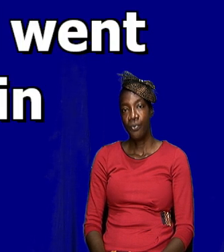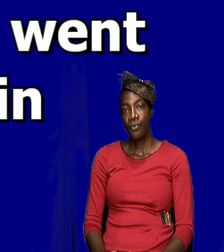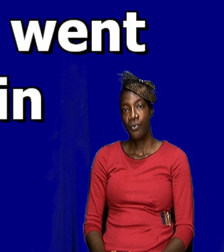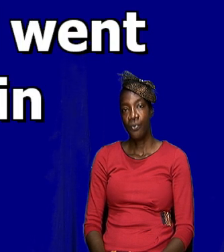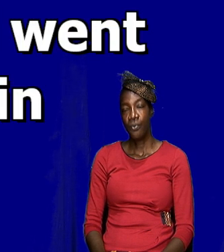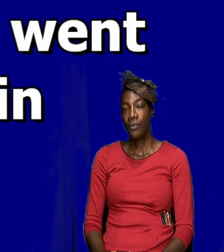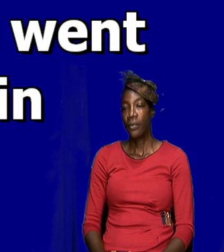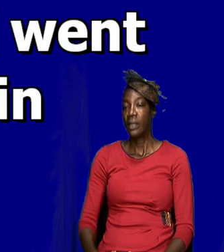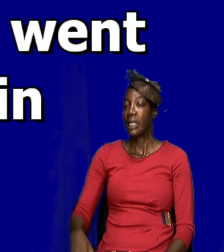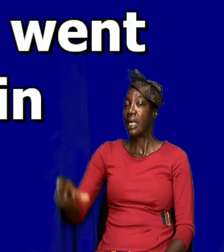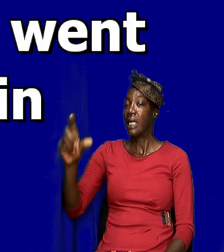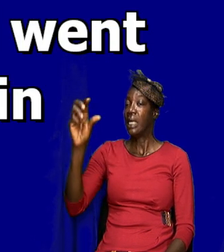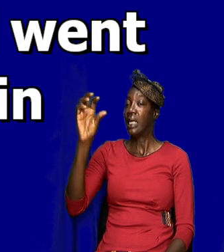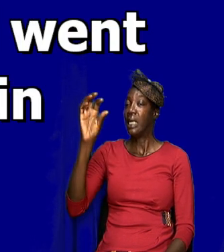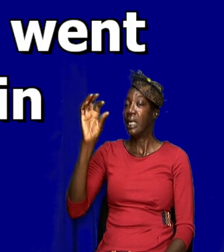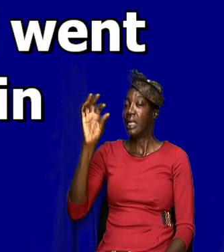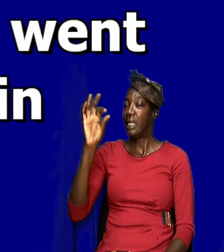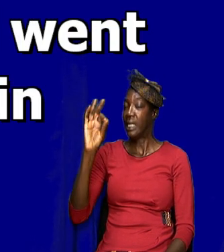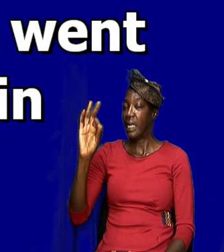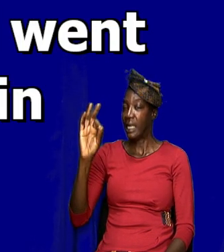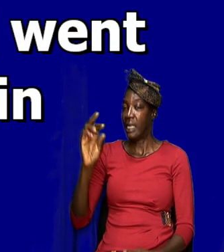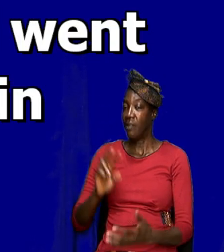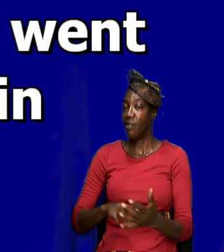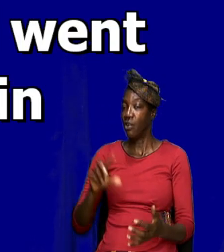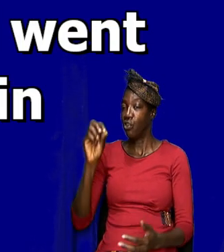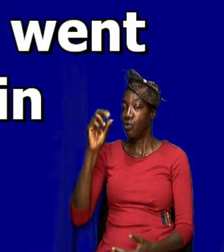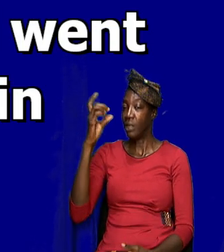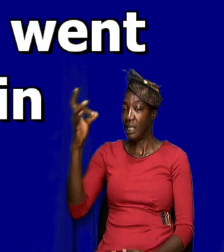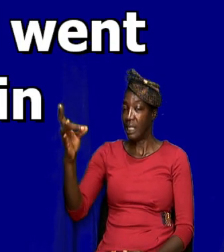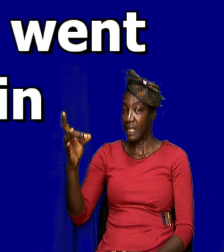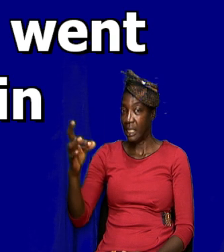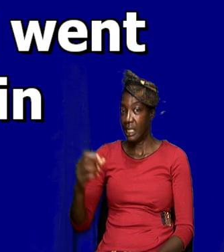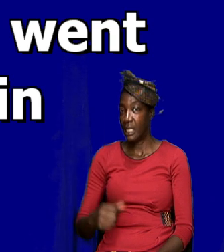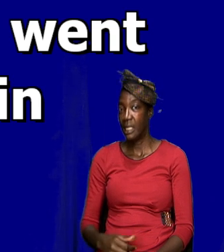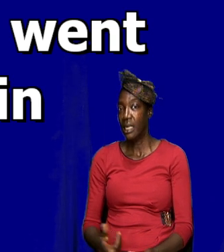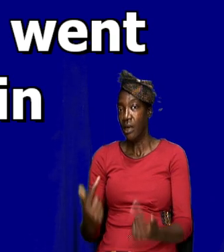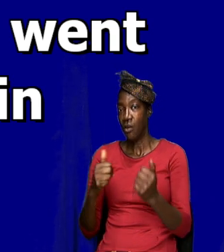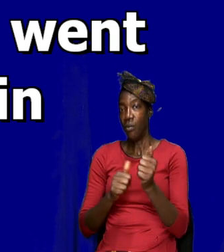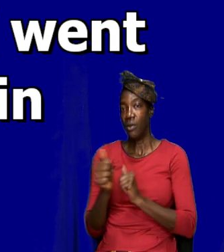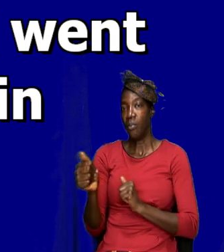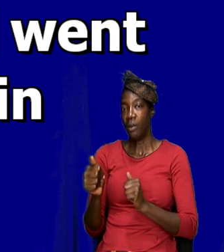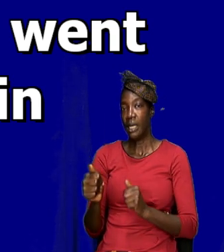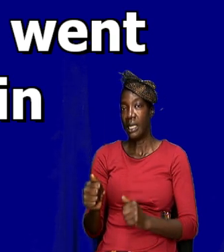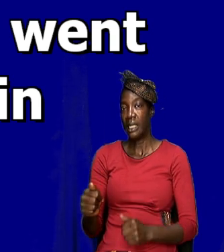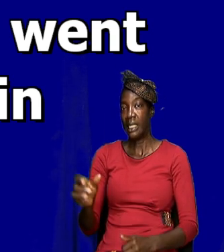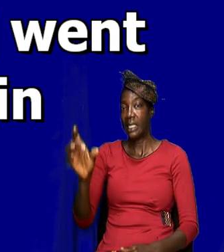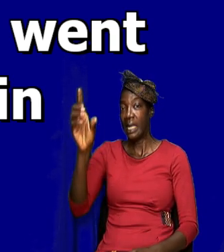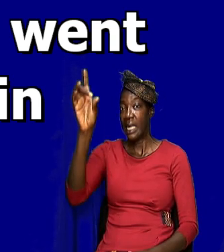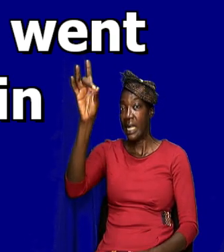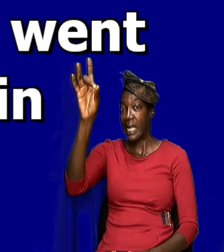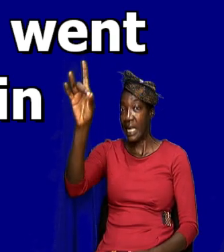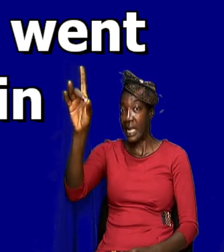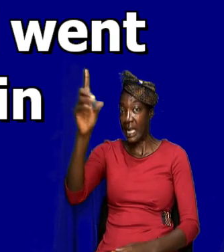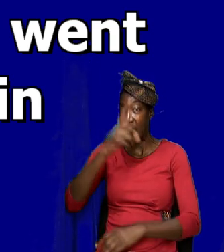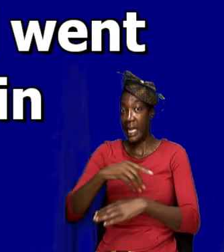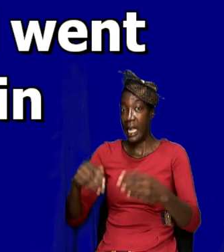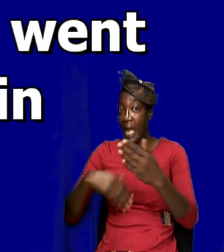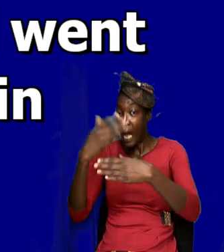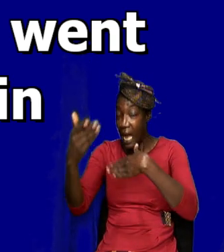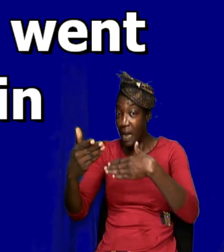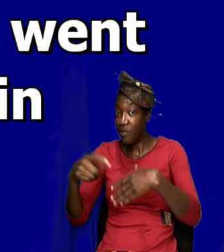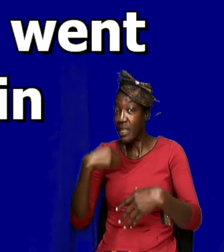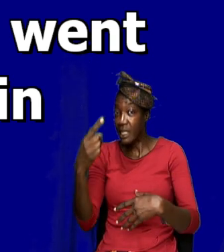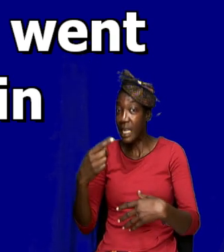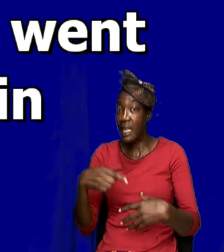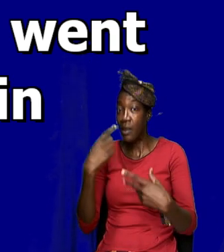9, verse 28, and it came to pass about an eight day after these, saying, he took Peter